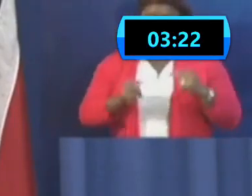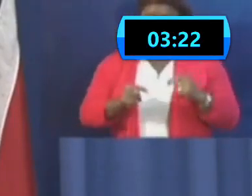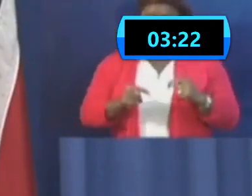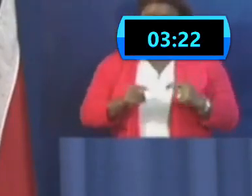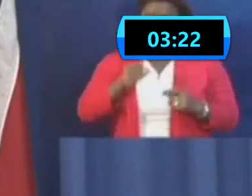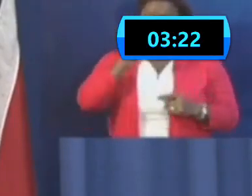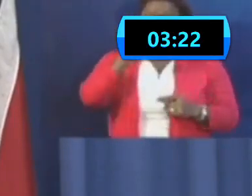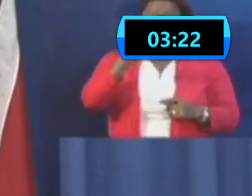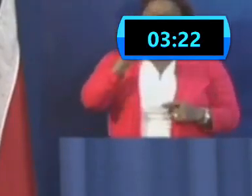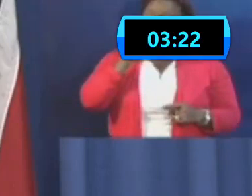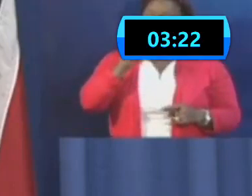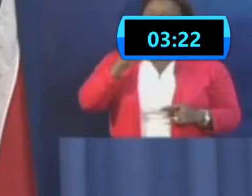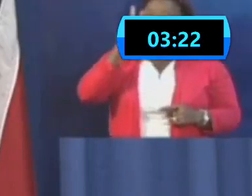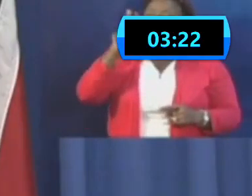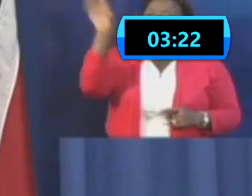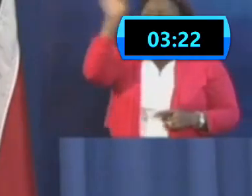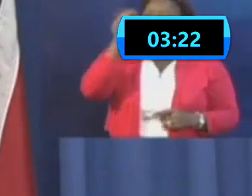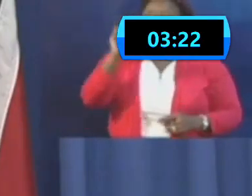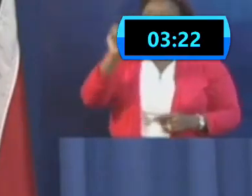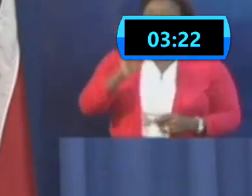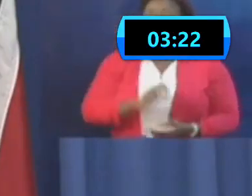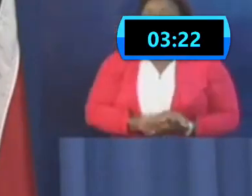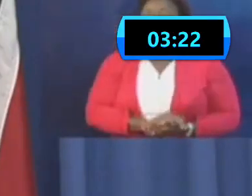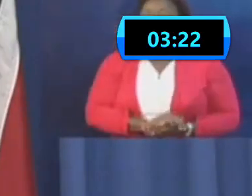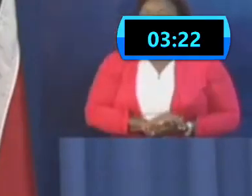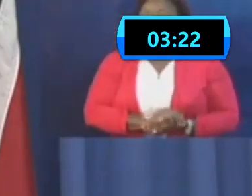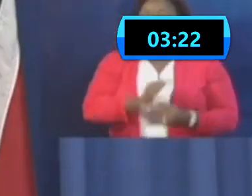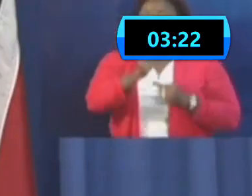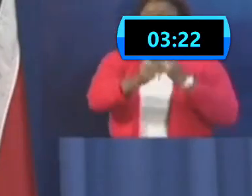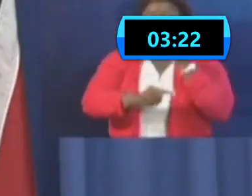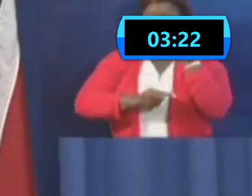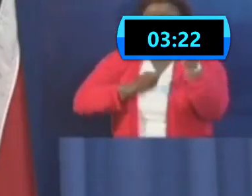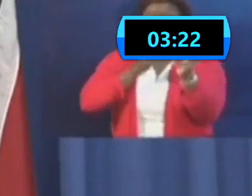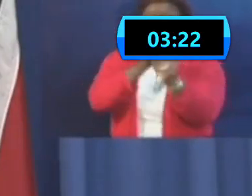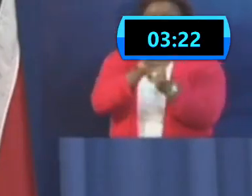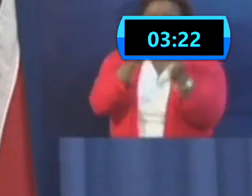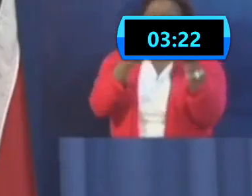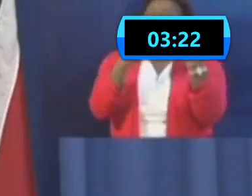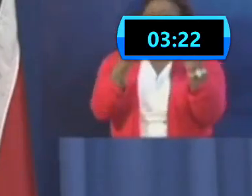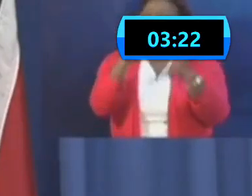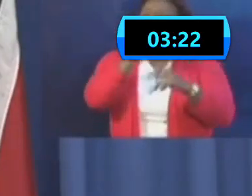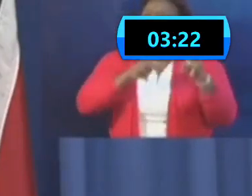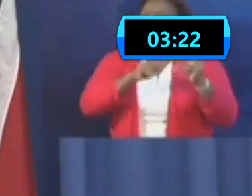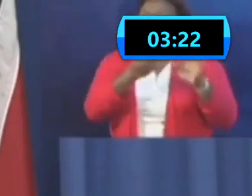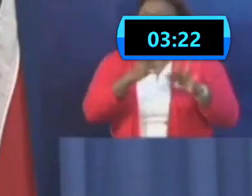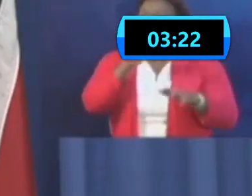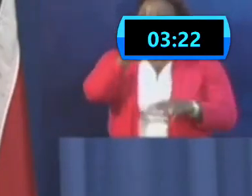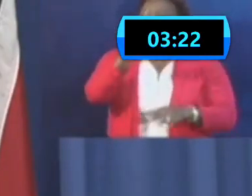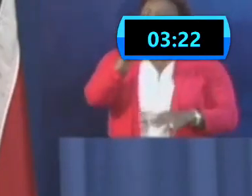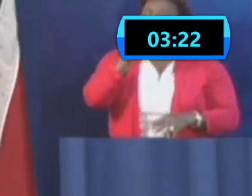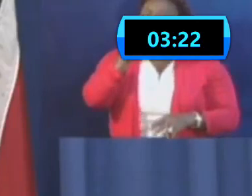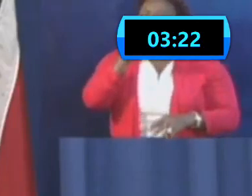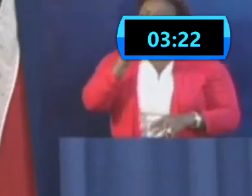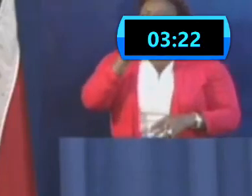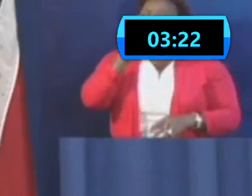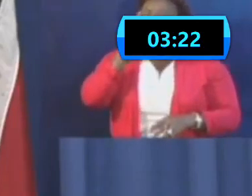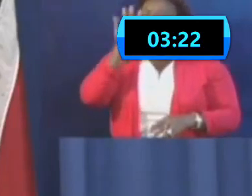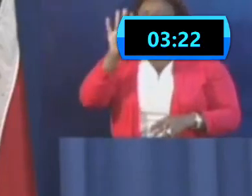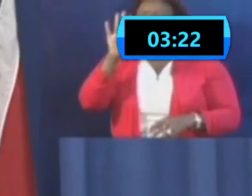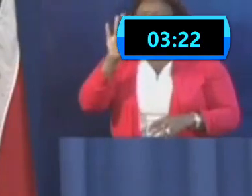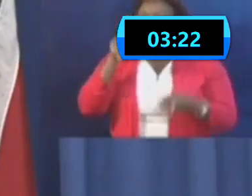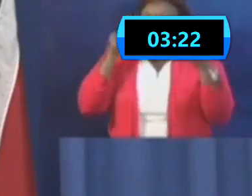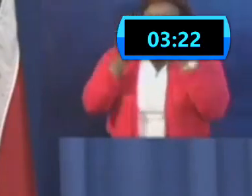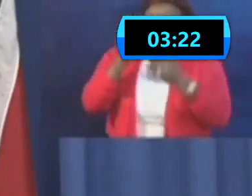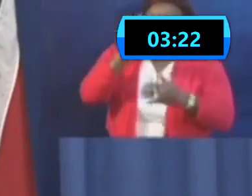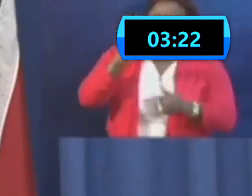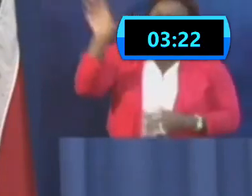is 1.2%. Globally, it's somewhere between 2% and 5%, closer to 3%, if you look at all